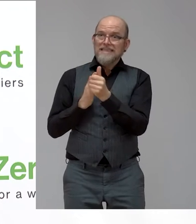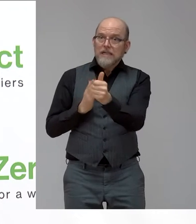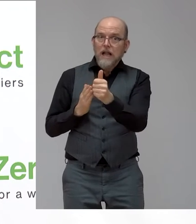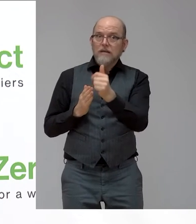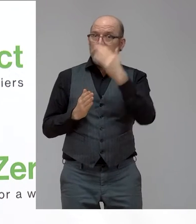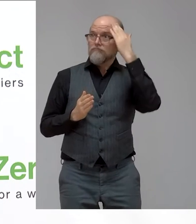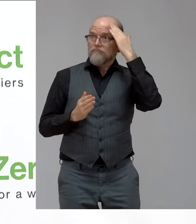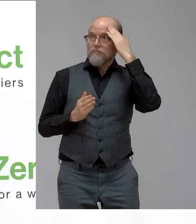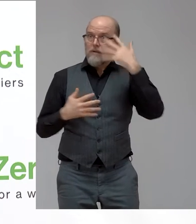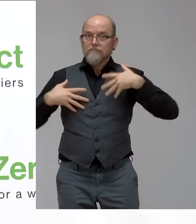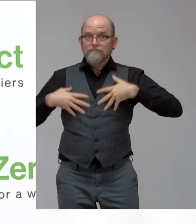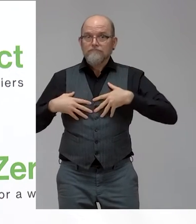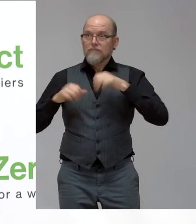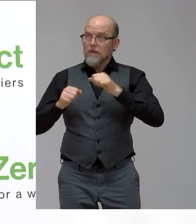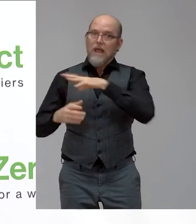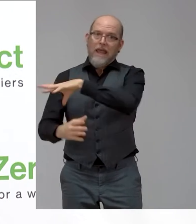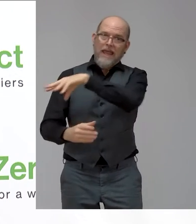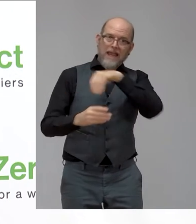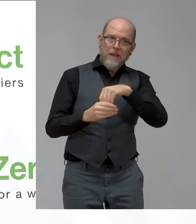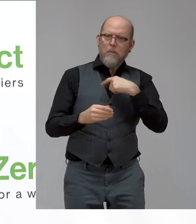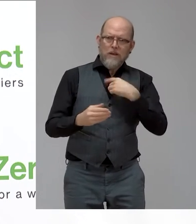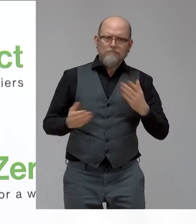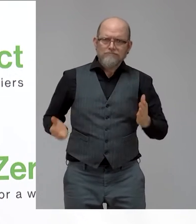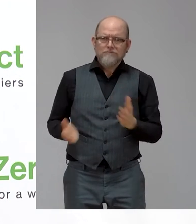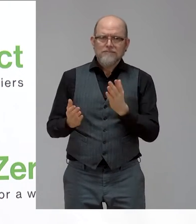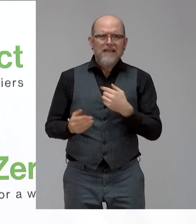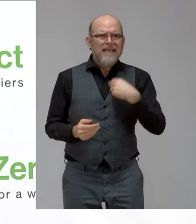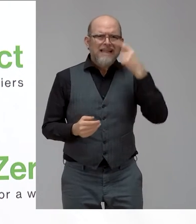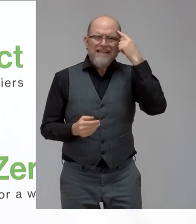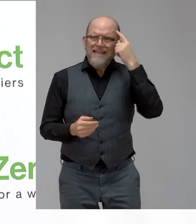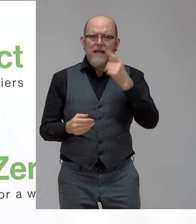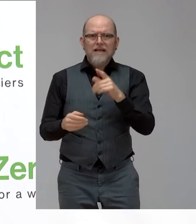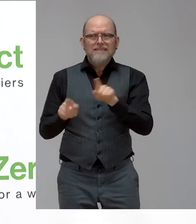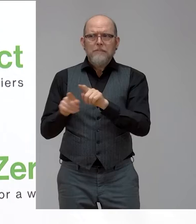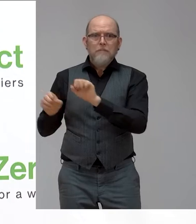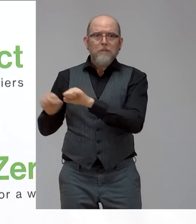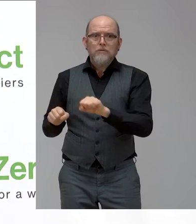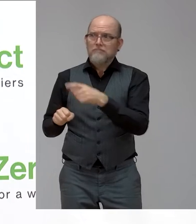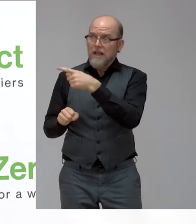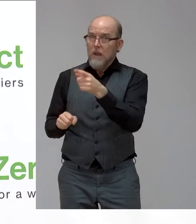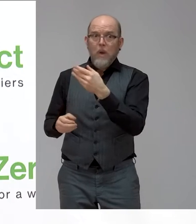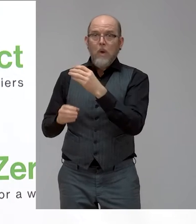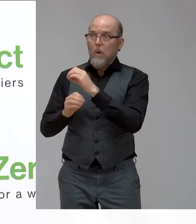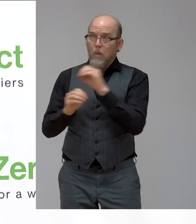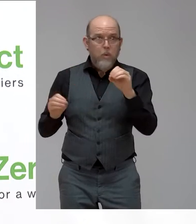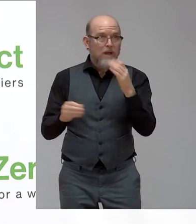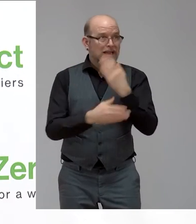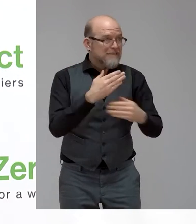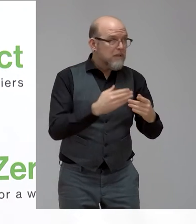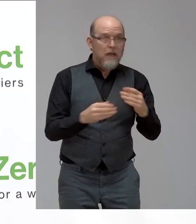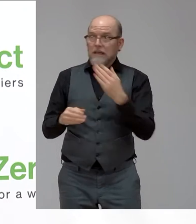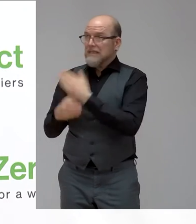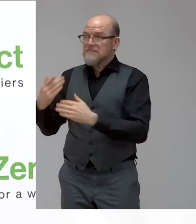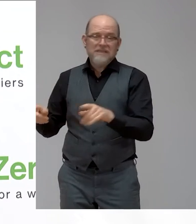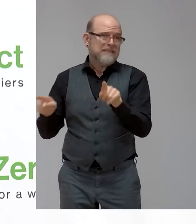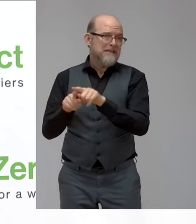we believe there is the same potential in somebody who has a disability and in somebody who doesn't. Going now to the recruitment process,